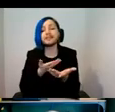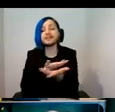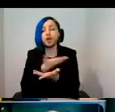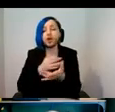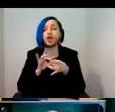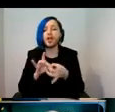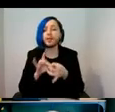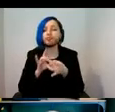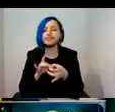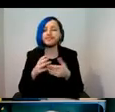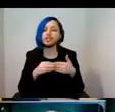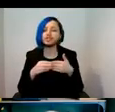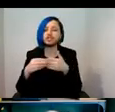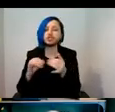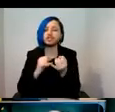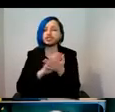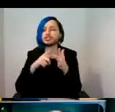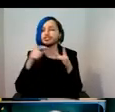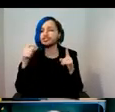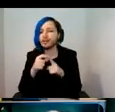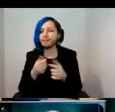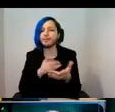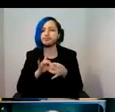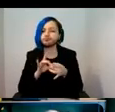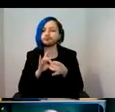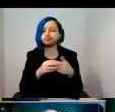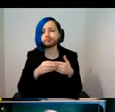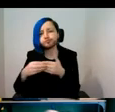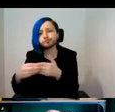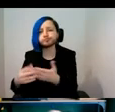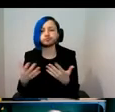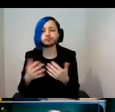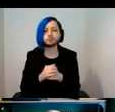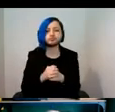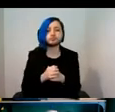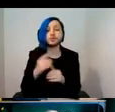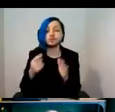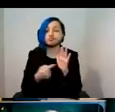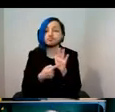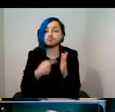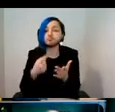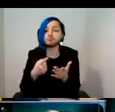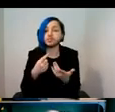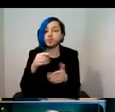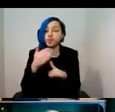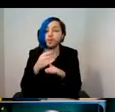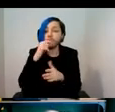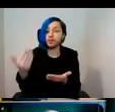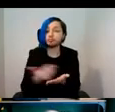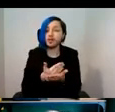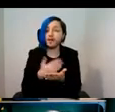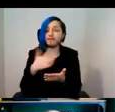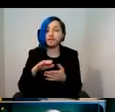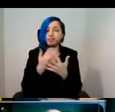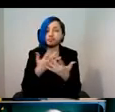And I think it's interesting to consider how this work could be preserved by multiple organisations to solve some of